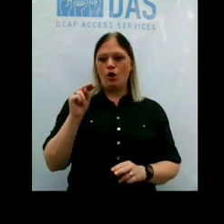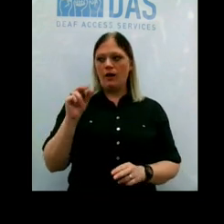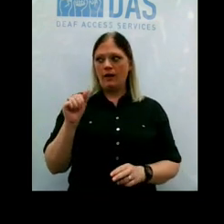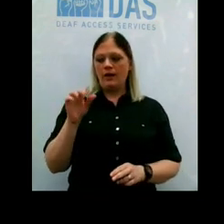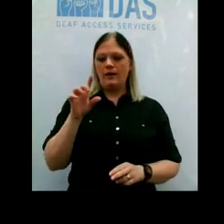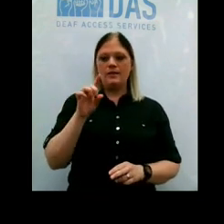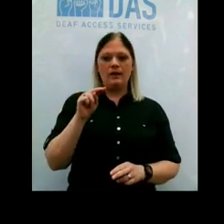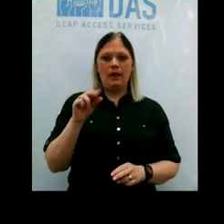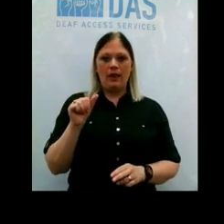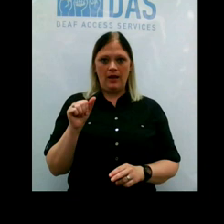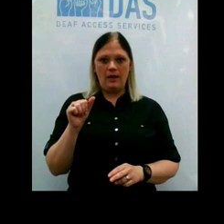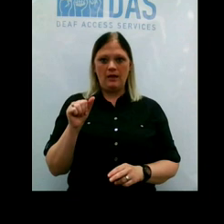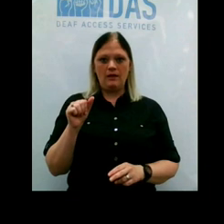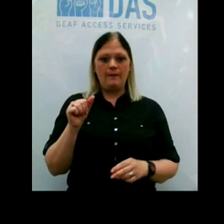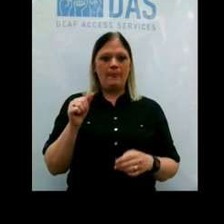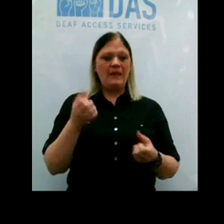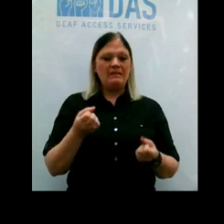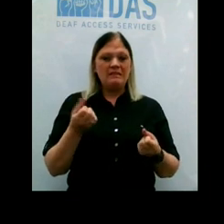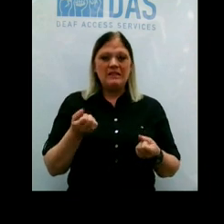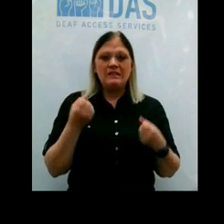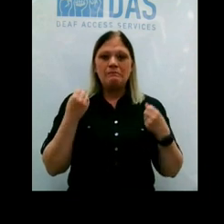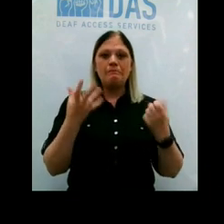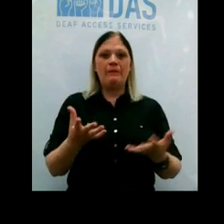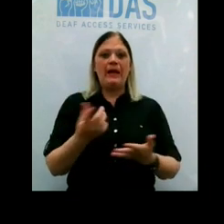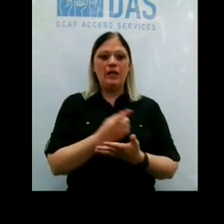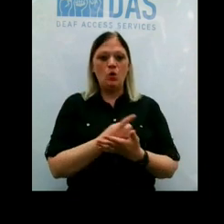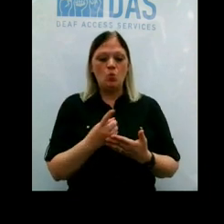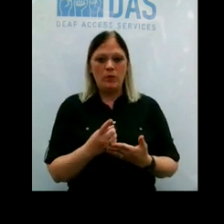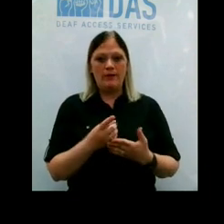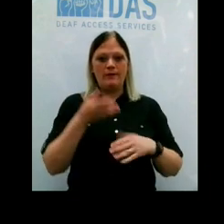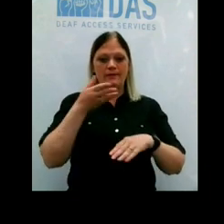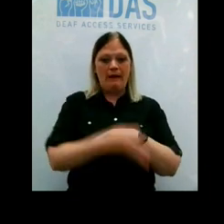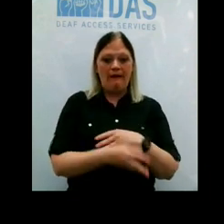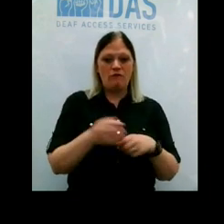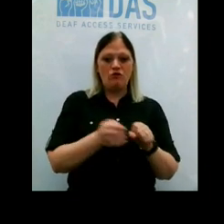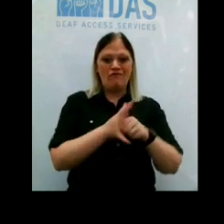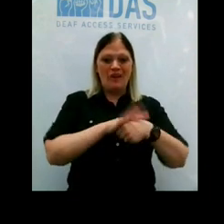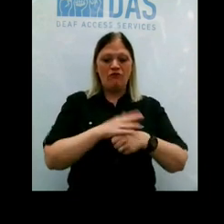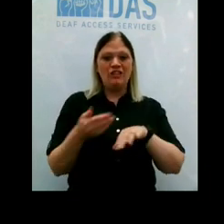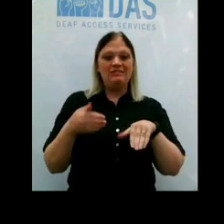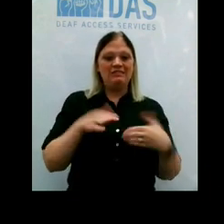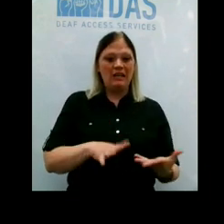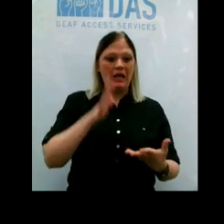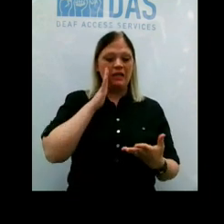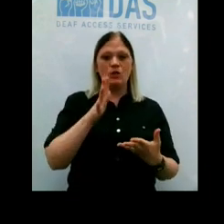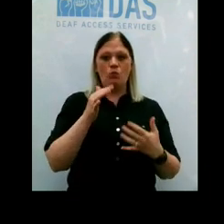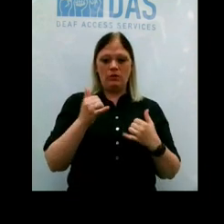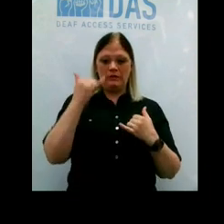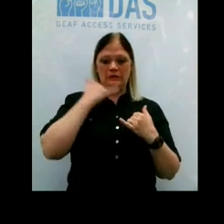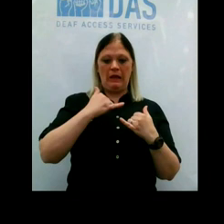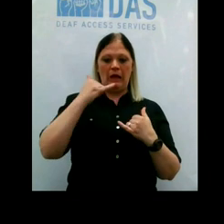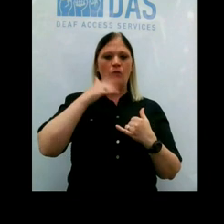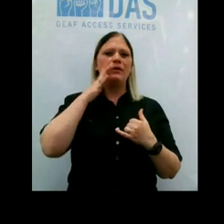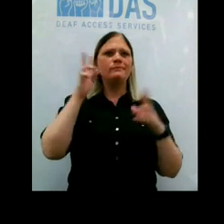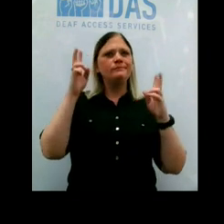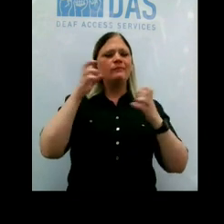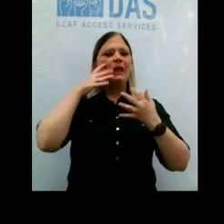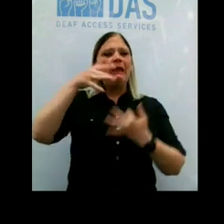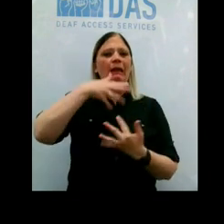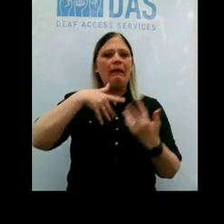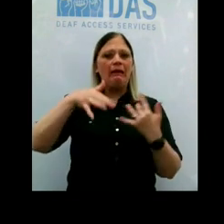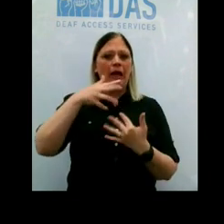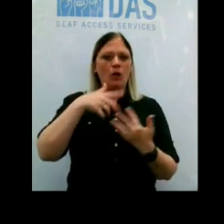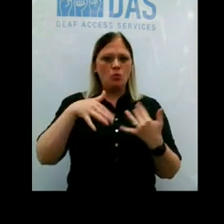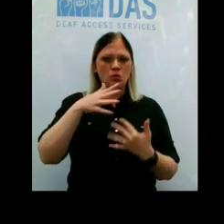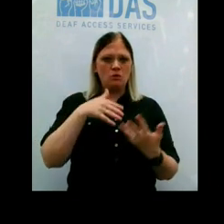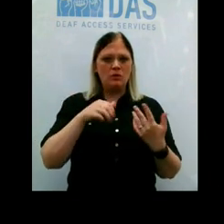for weeks after the virus dies, the DNA or the RNA will be hanging out in your airway or, you know, hanging out in your nose. It won't be dead.